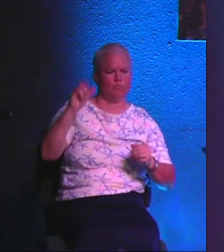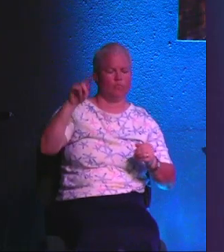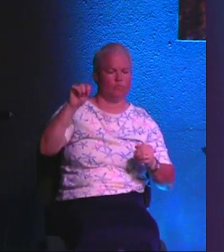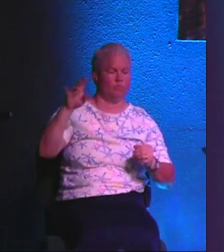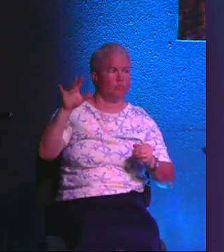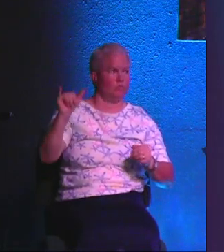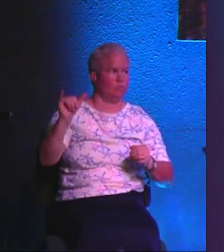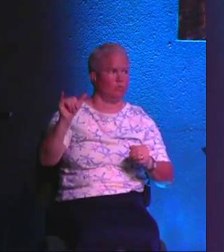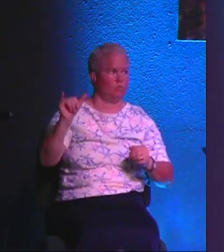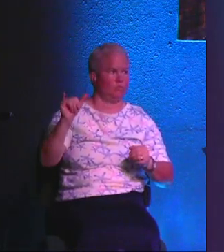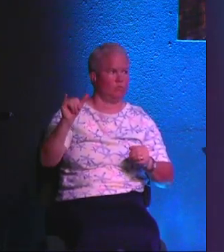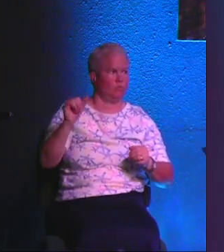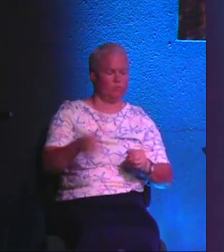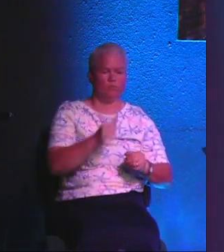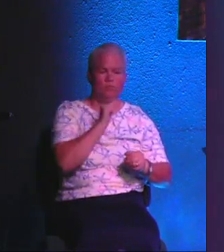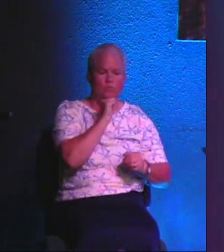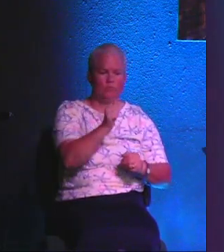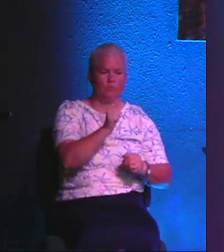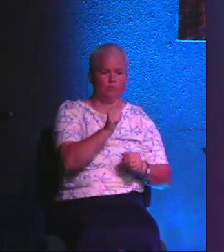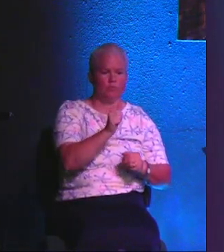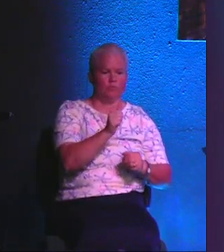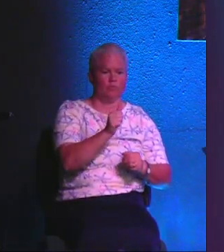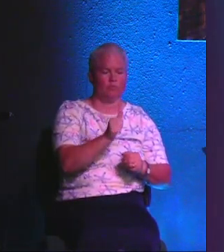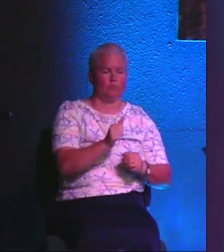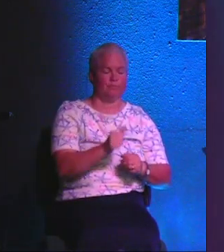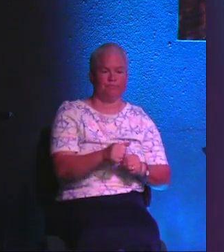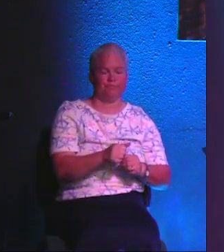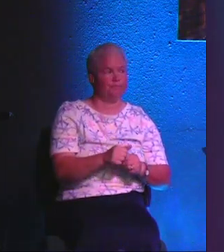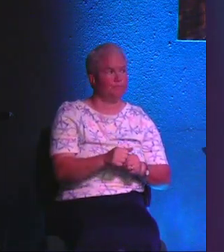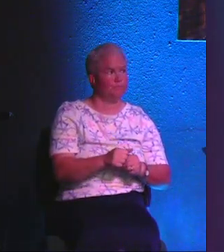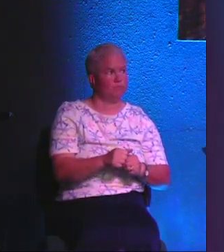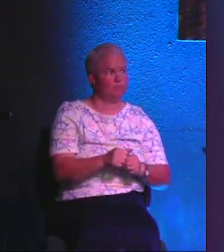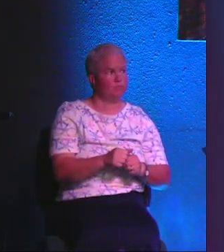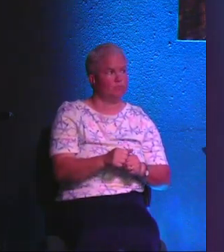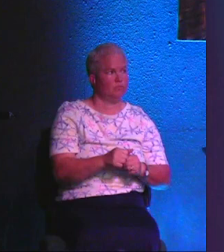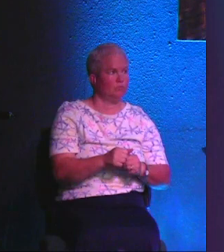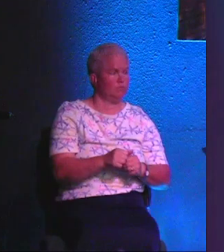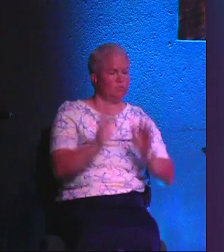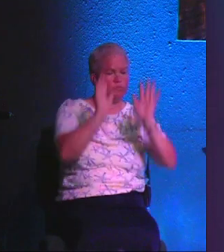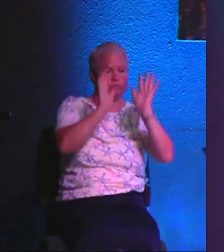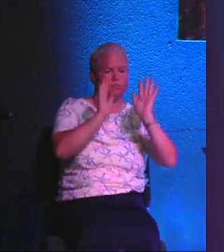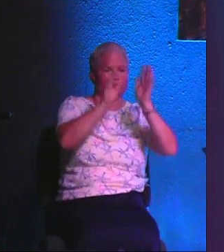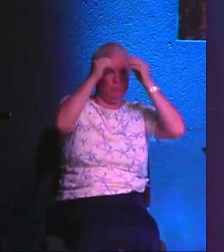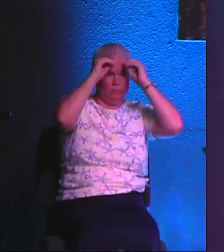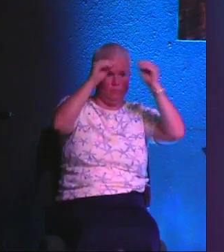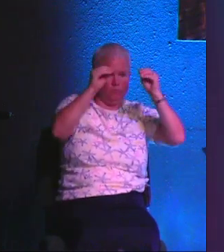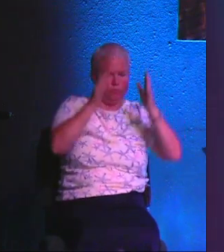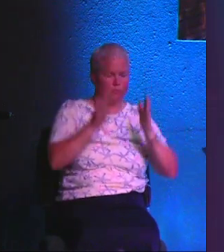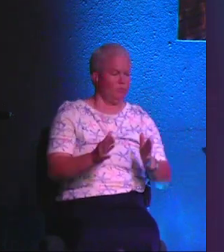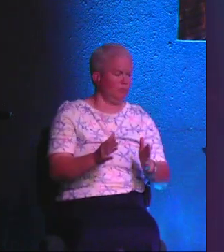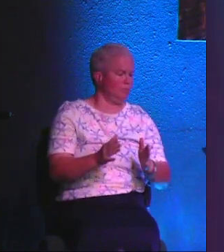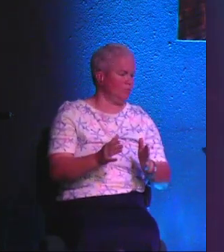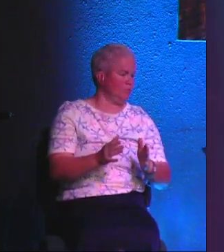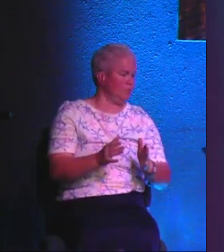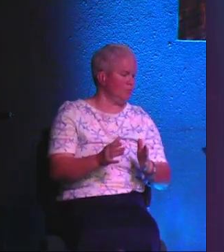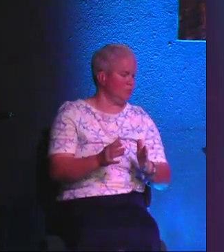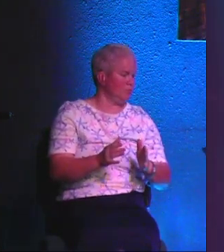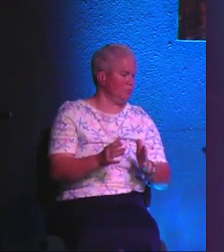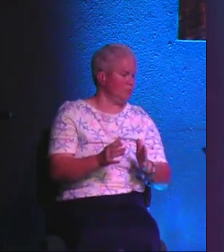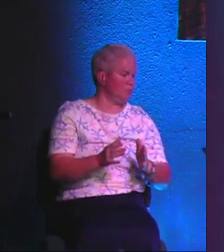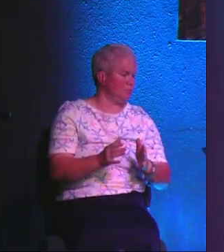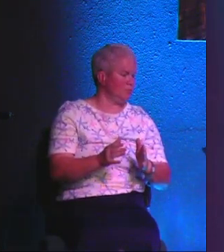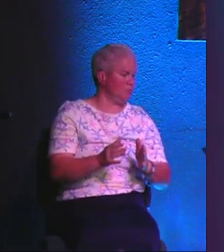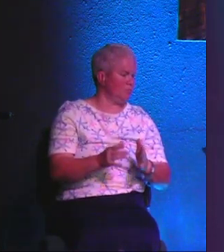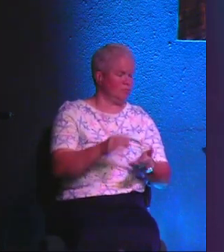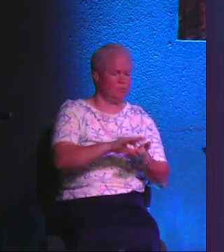he's not a significant historical figure, he's just not. He is not a great teacher, and he is absolutely